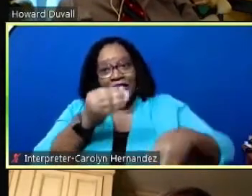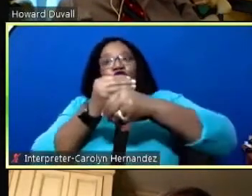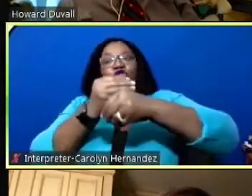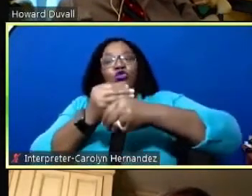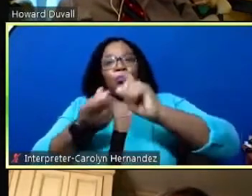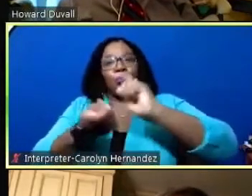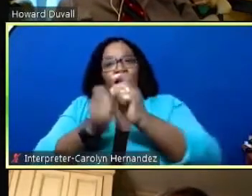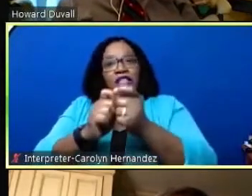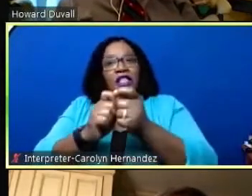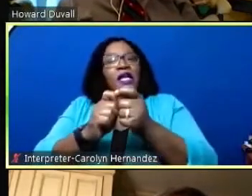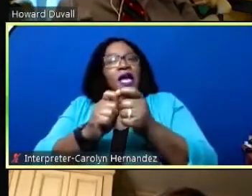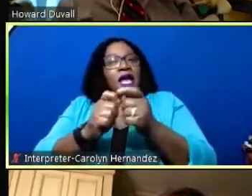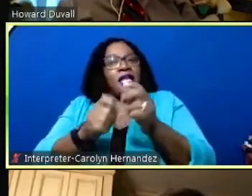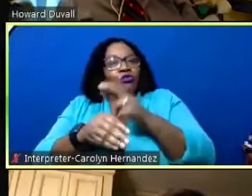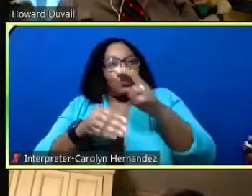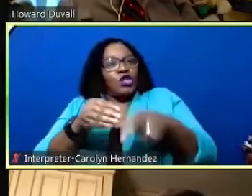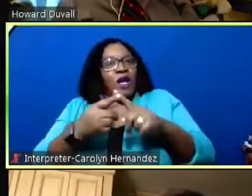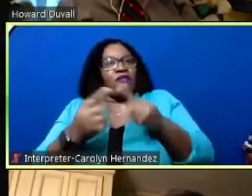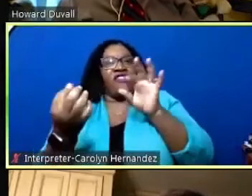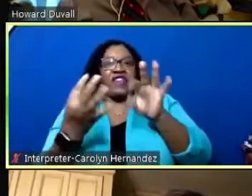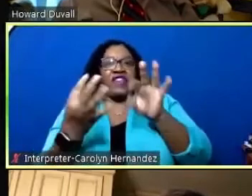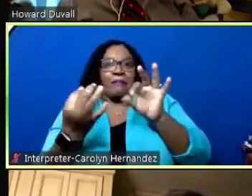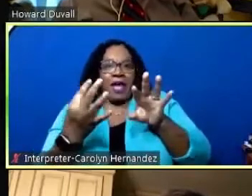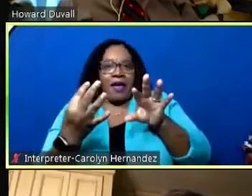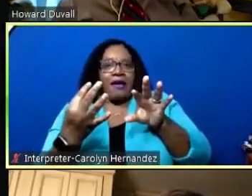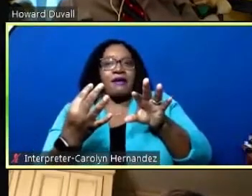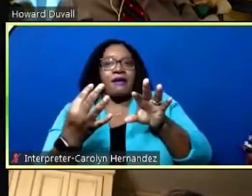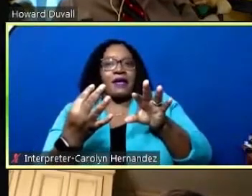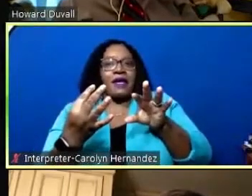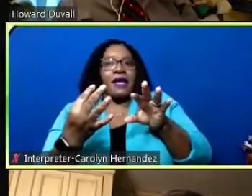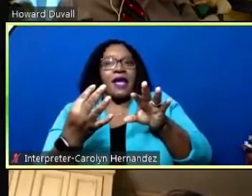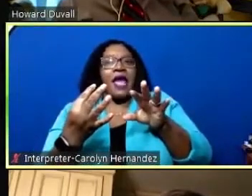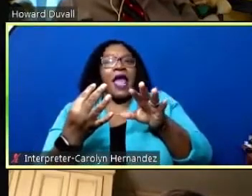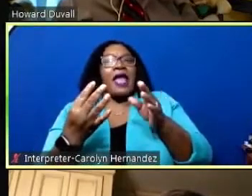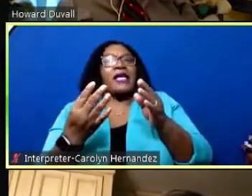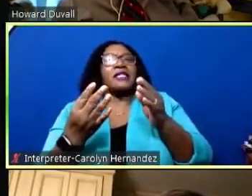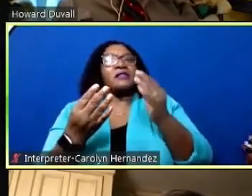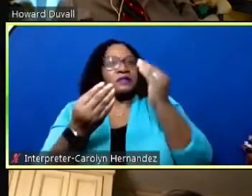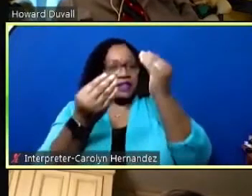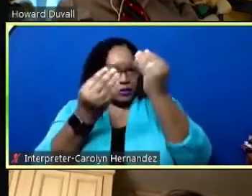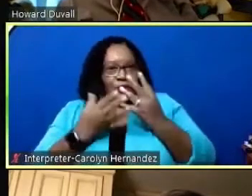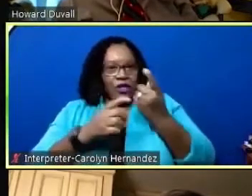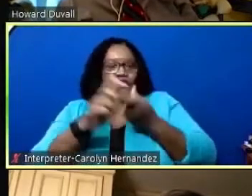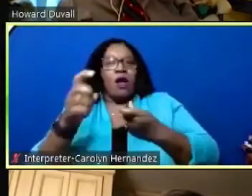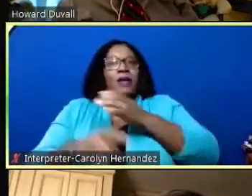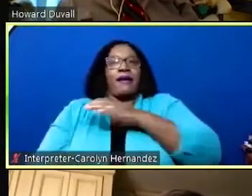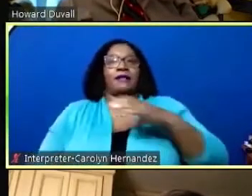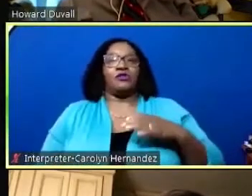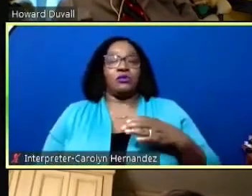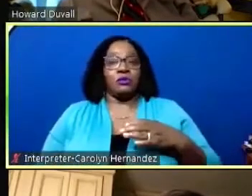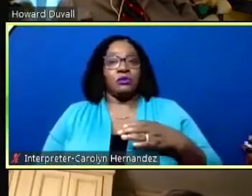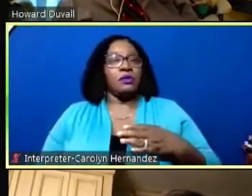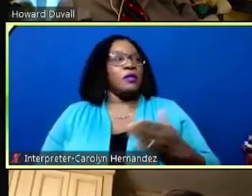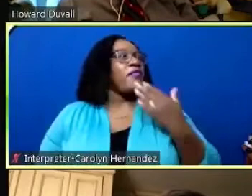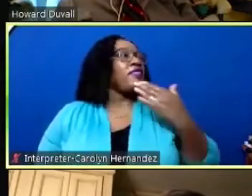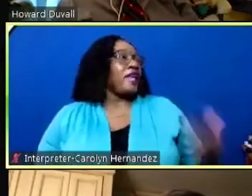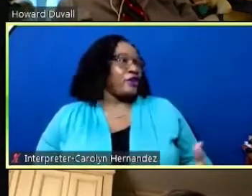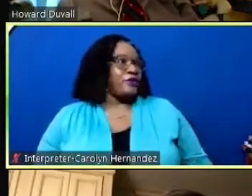as a result of the feedback um and direction from council thank you